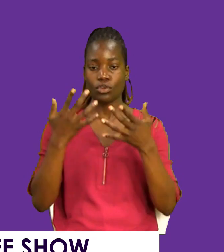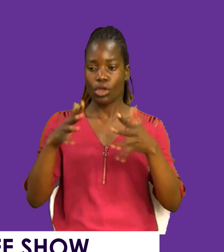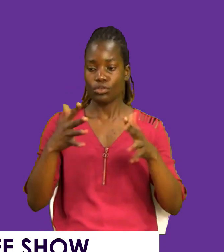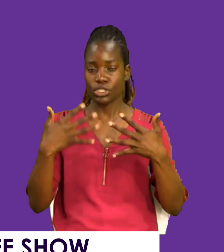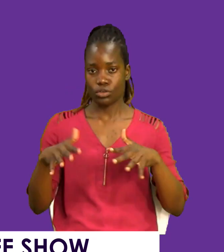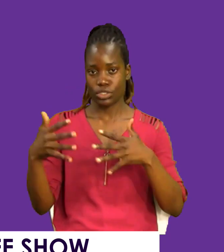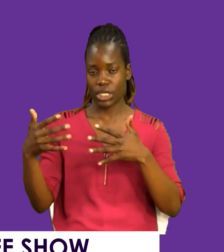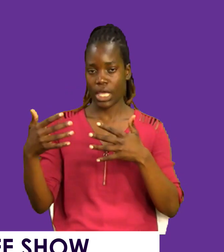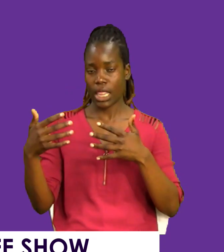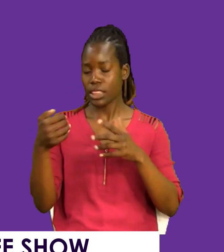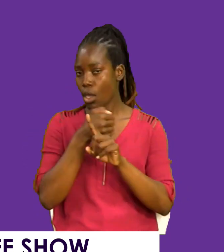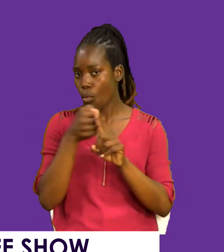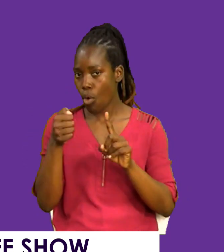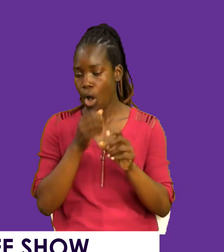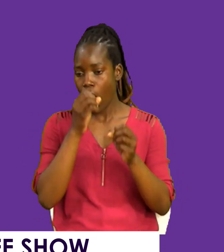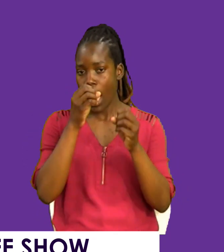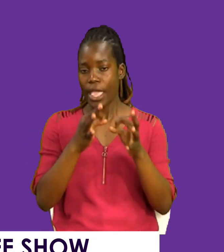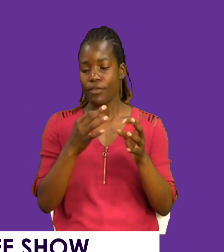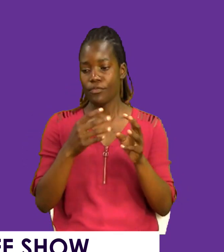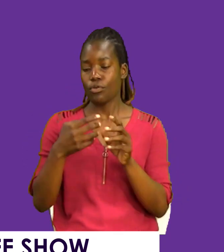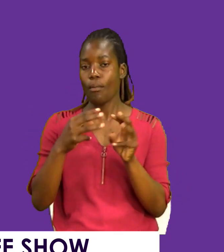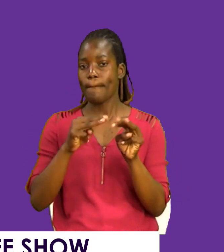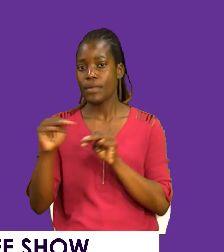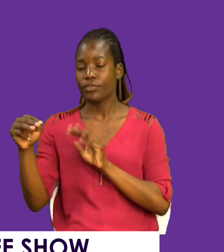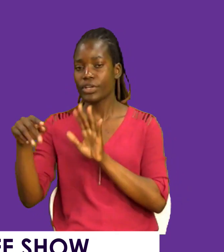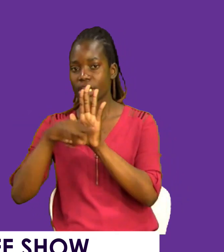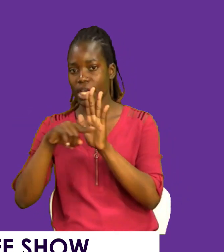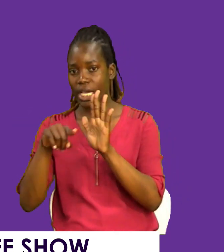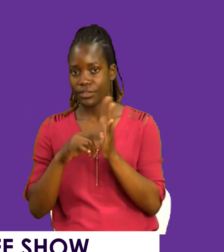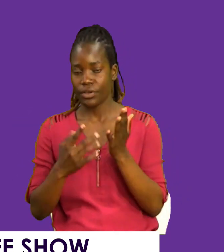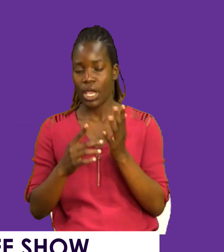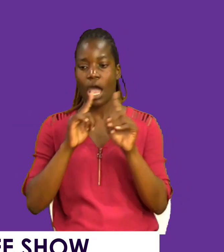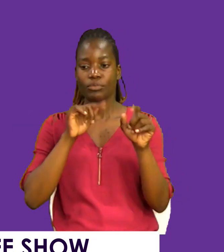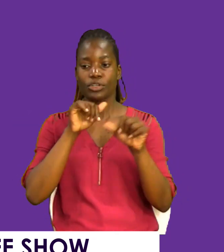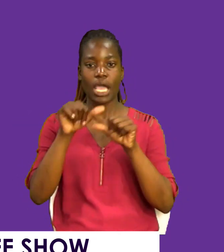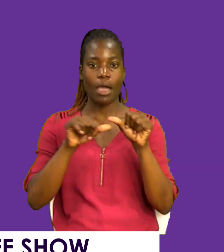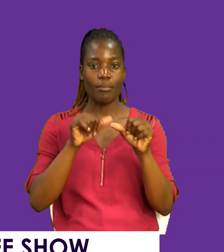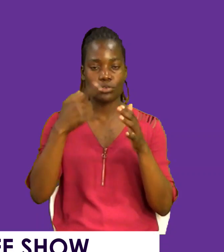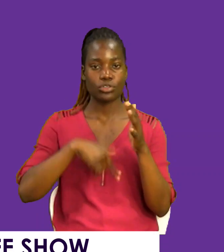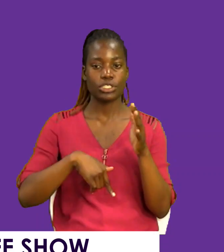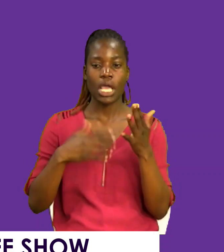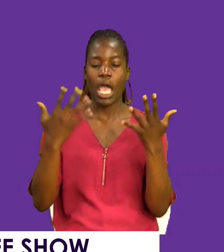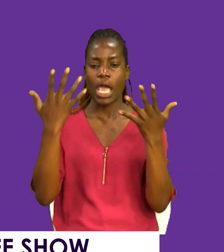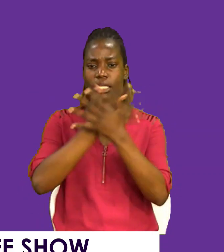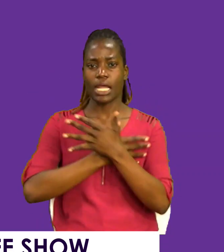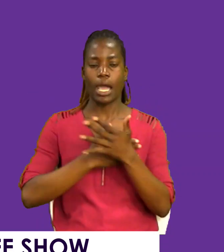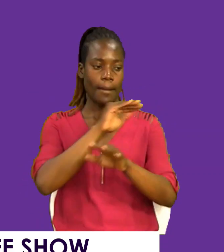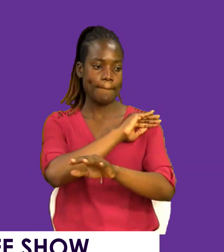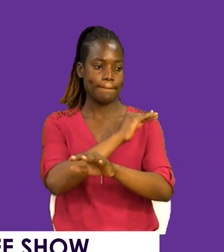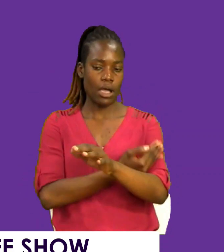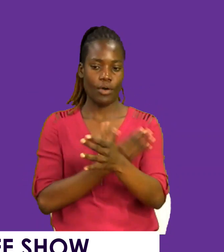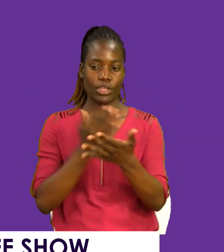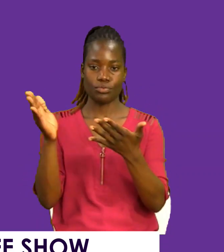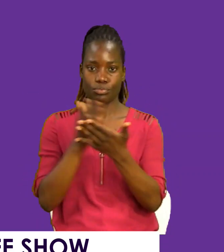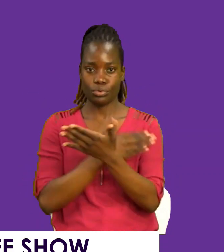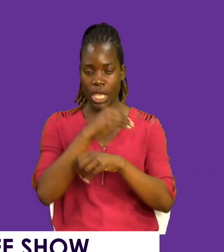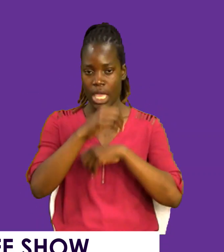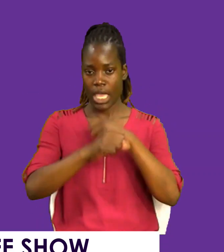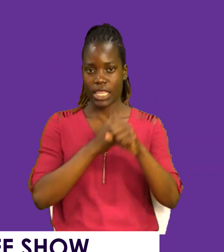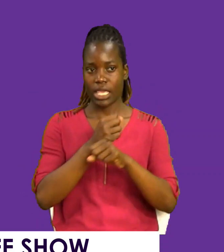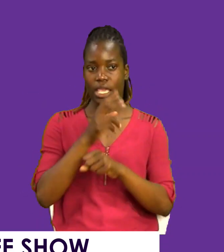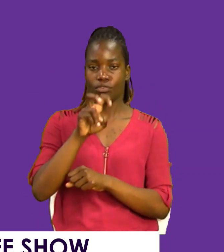Especially when you move in negative spiritual powers. You know, I'm talking about dark powers. Do away with these things in